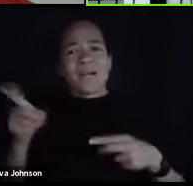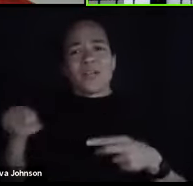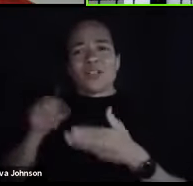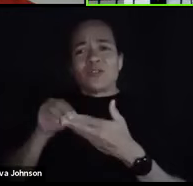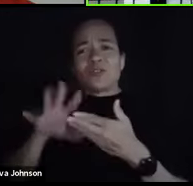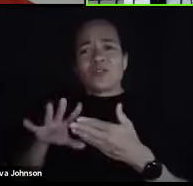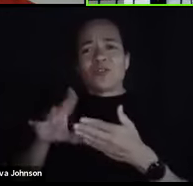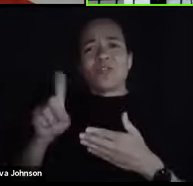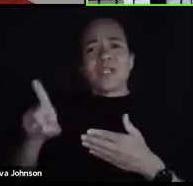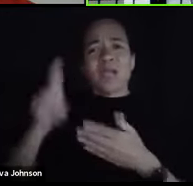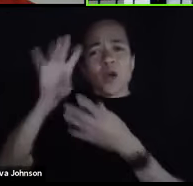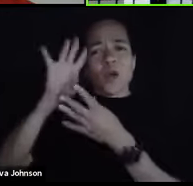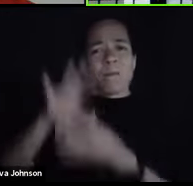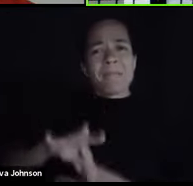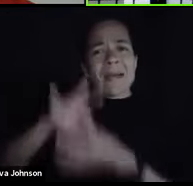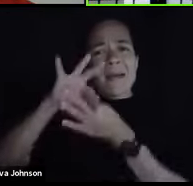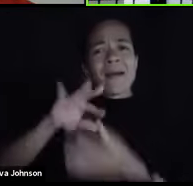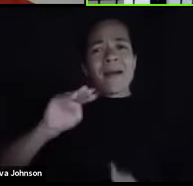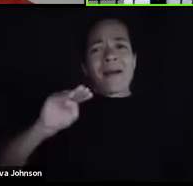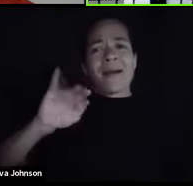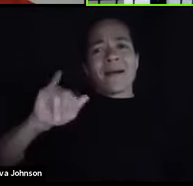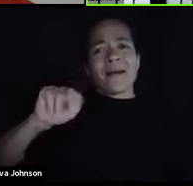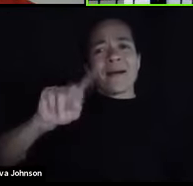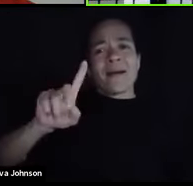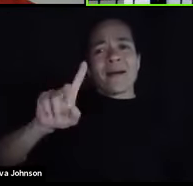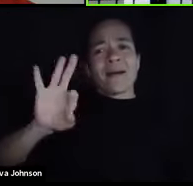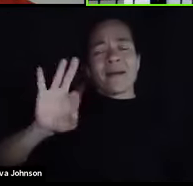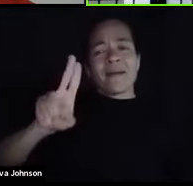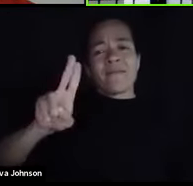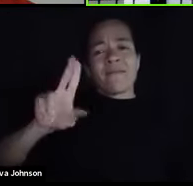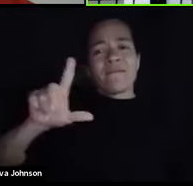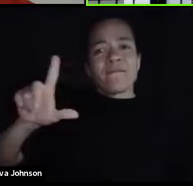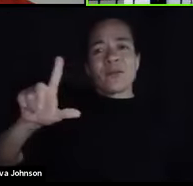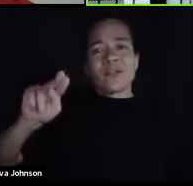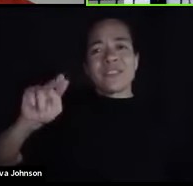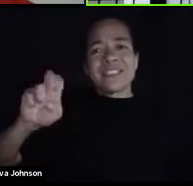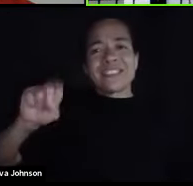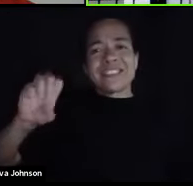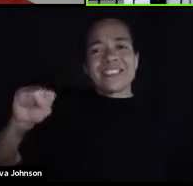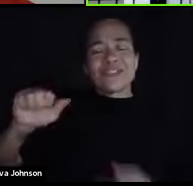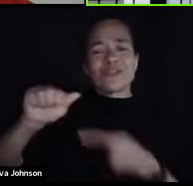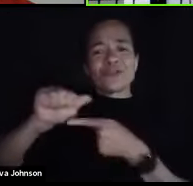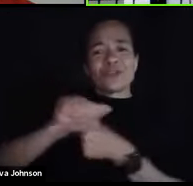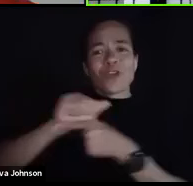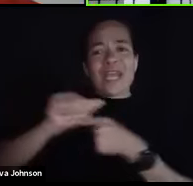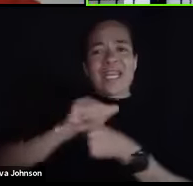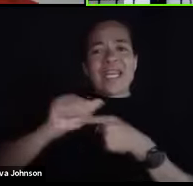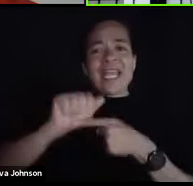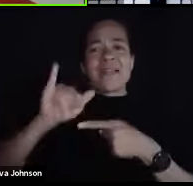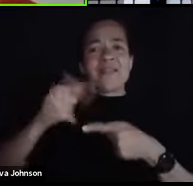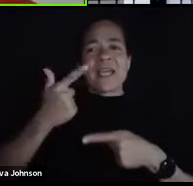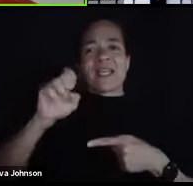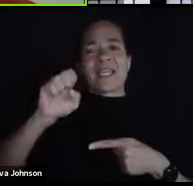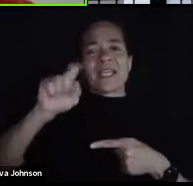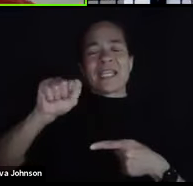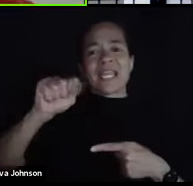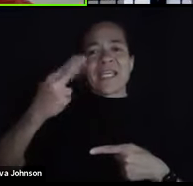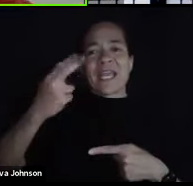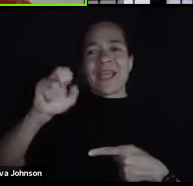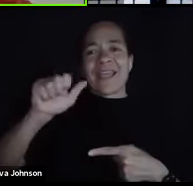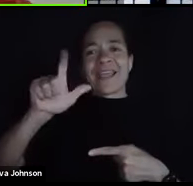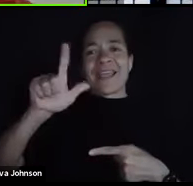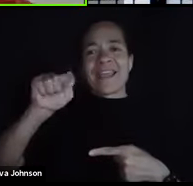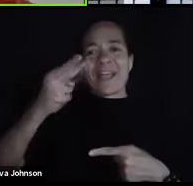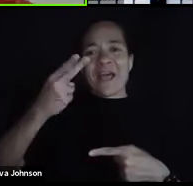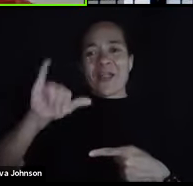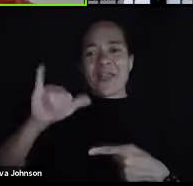mindfulness training and go get, get healthy now type of thing. I know exactly what you're talking about. I